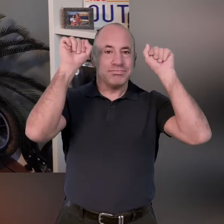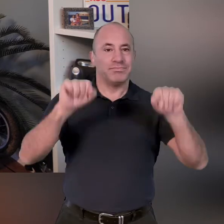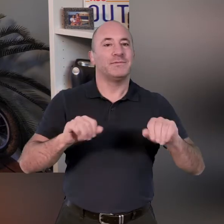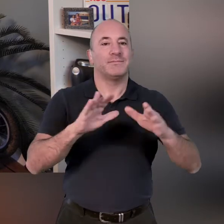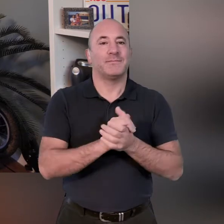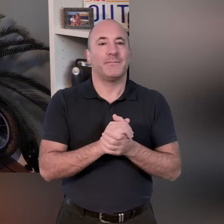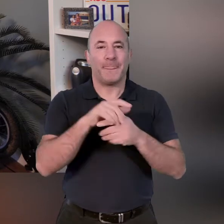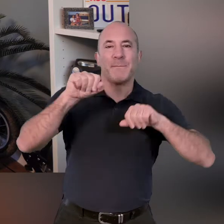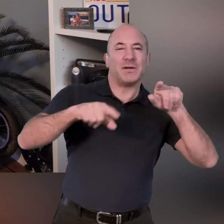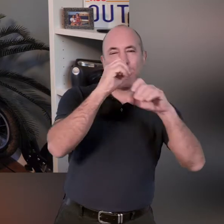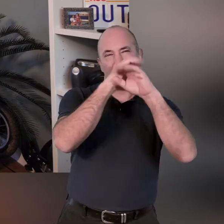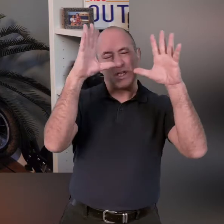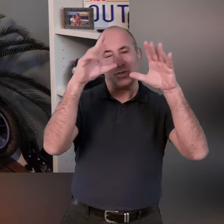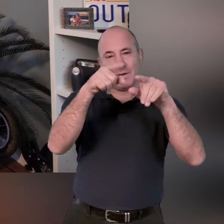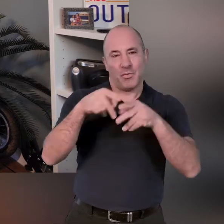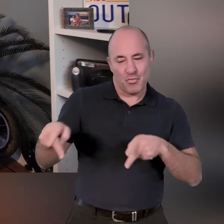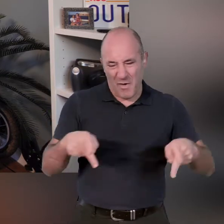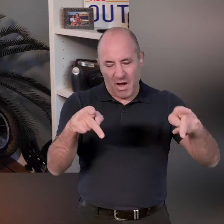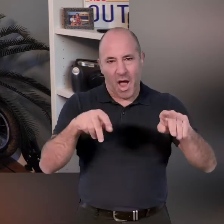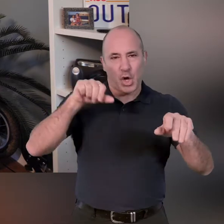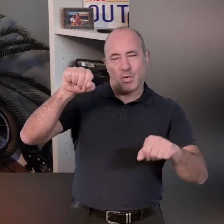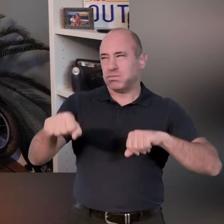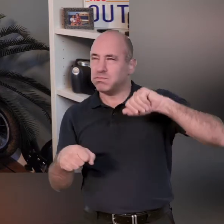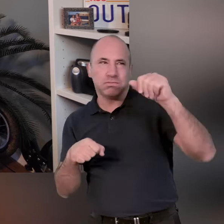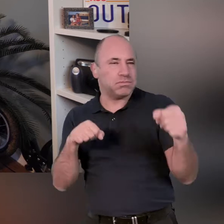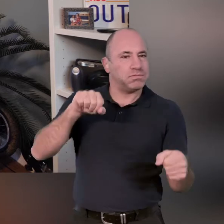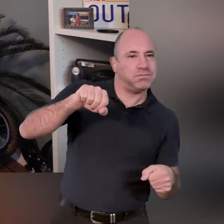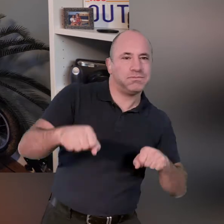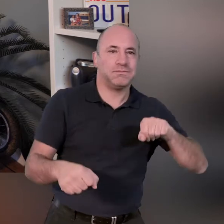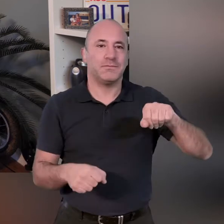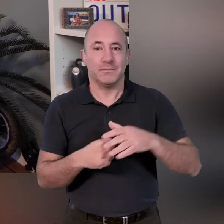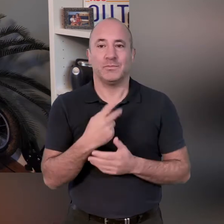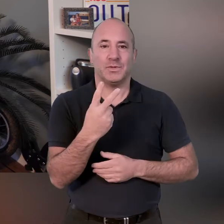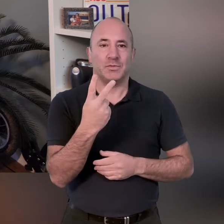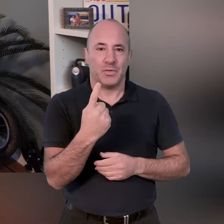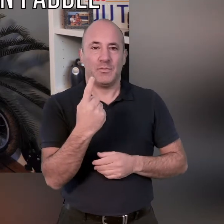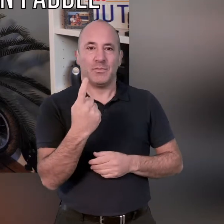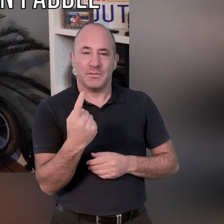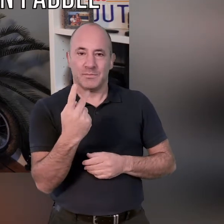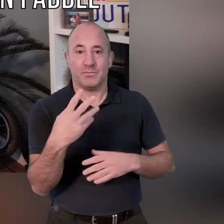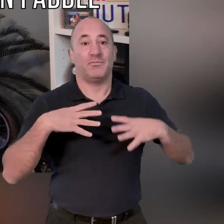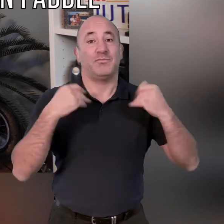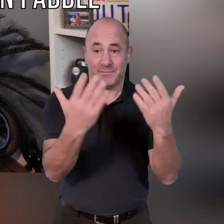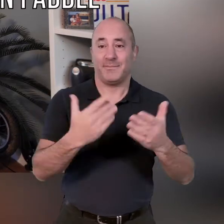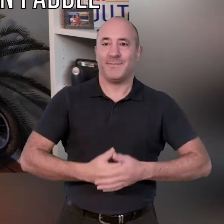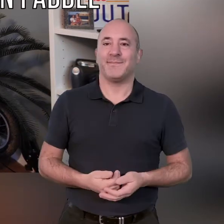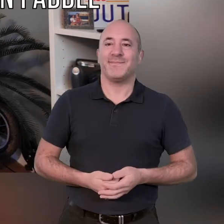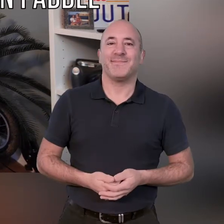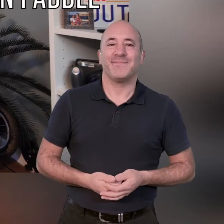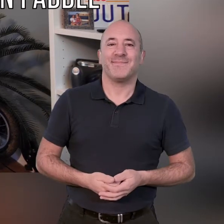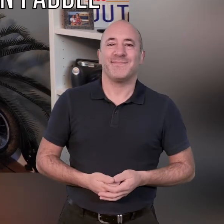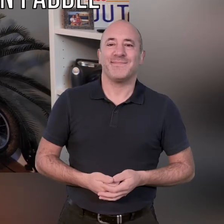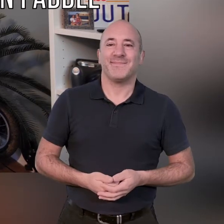press so the paddling is imagining you're going down a river in a canoe or a kayak in two one off we go